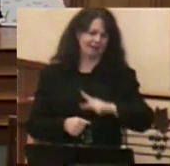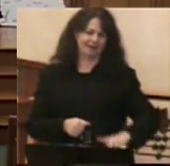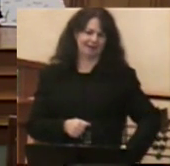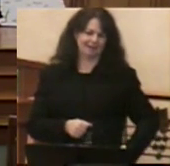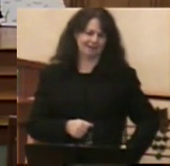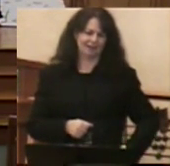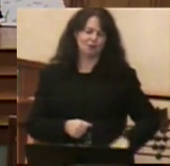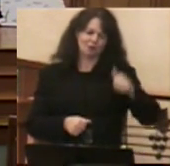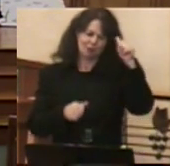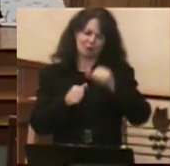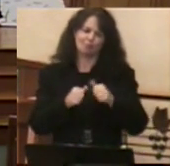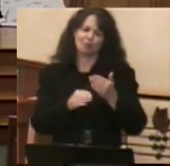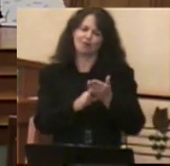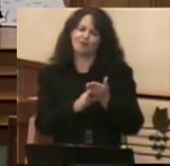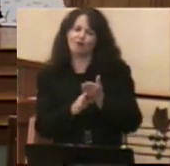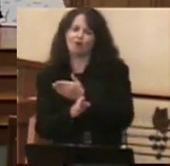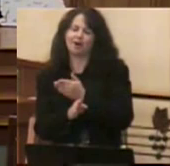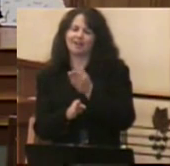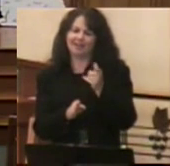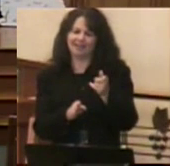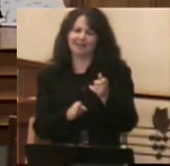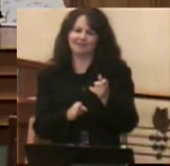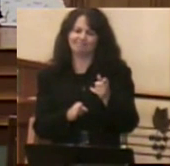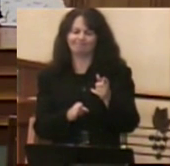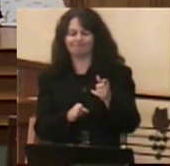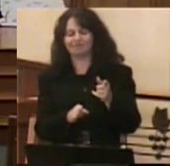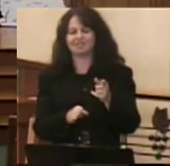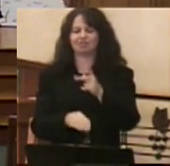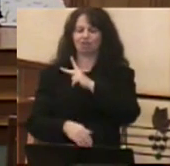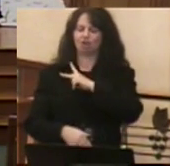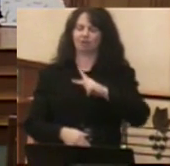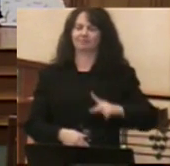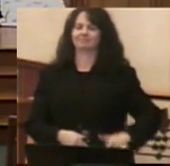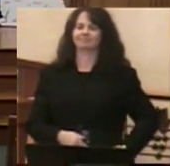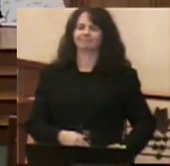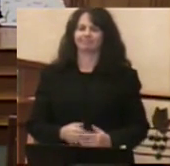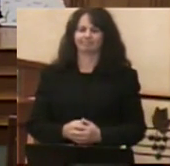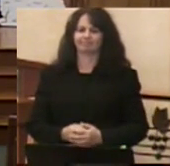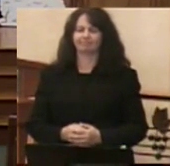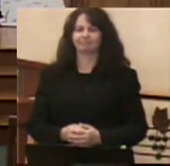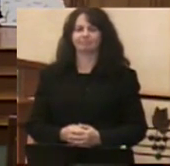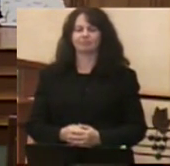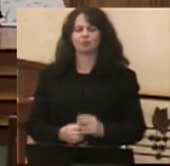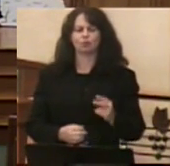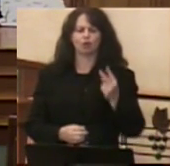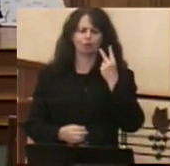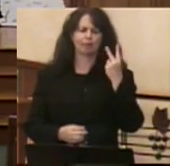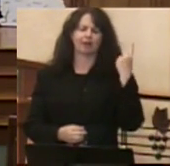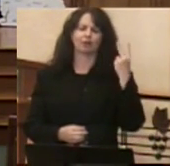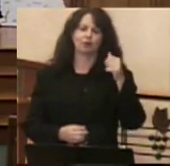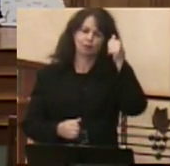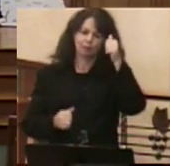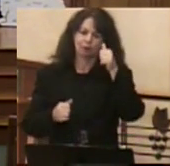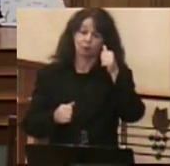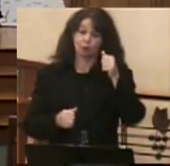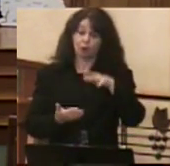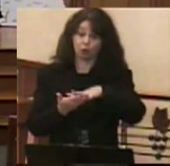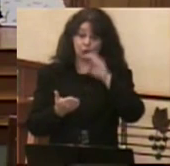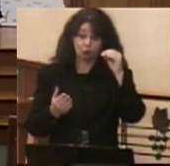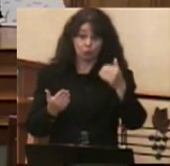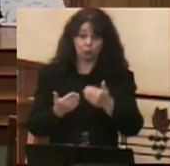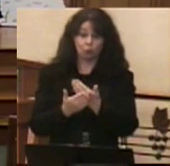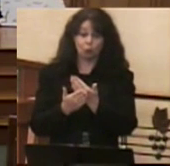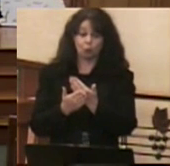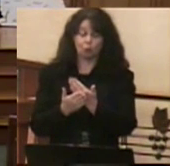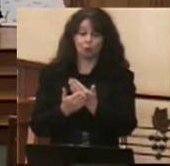good old days before he became king. In our reflecting on them, we learn something new. We